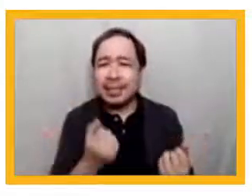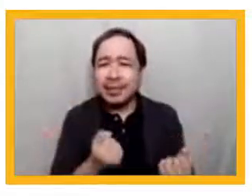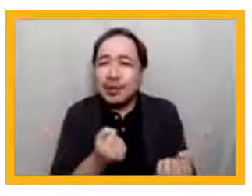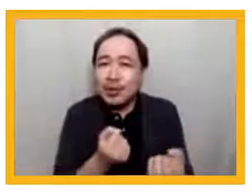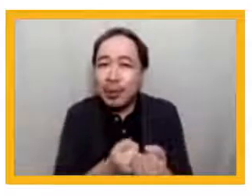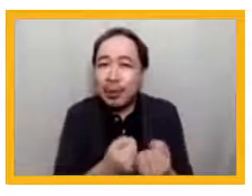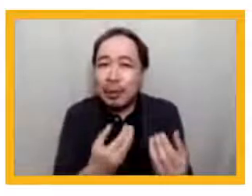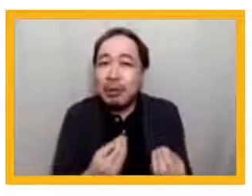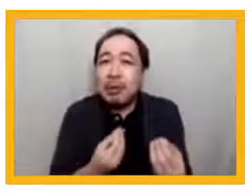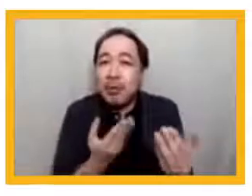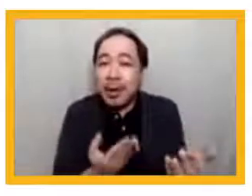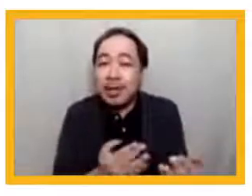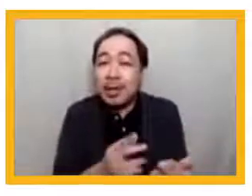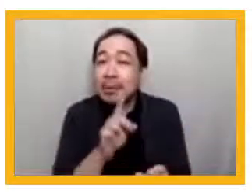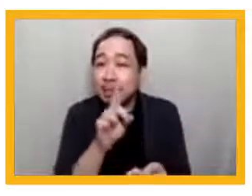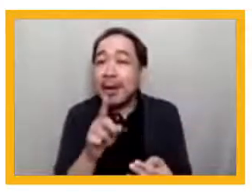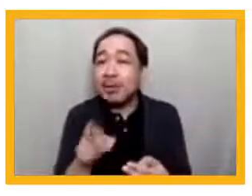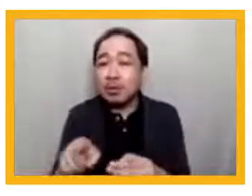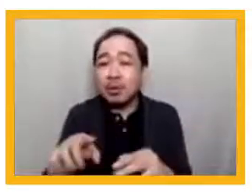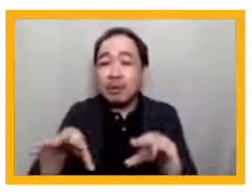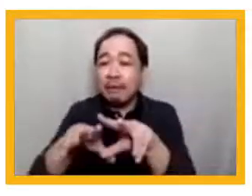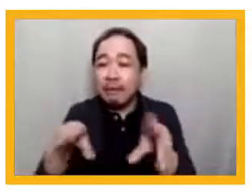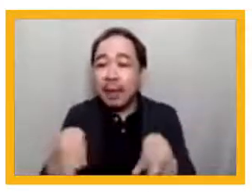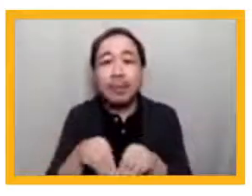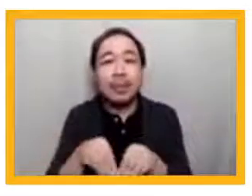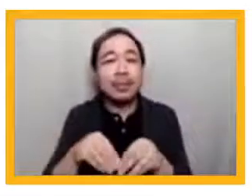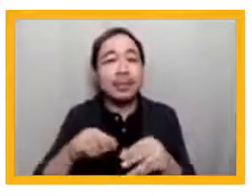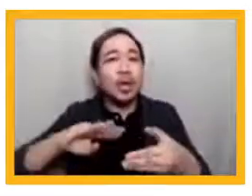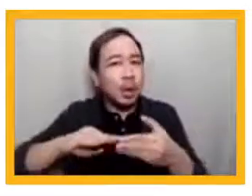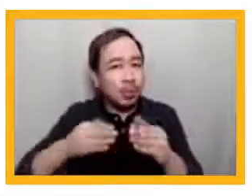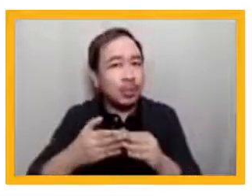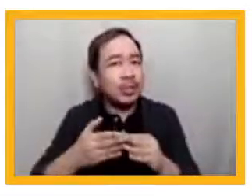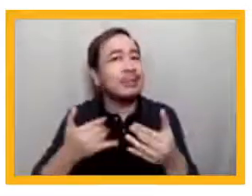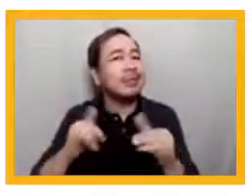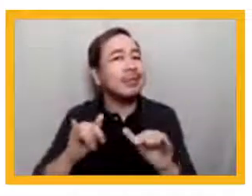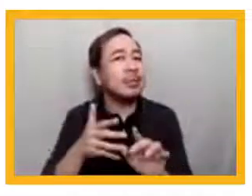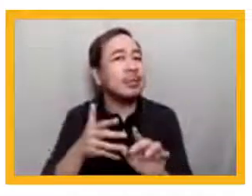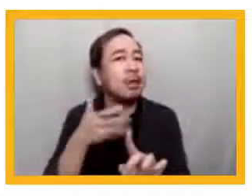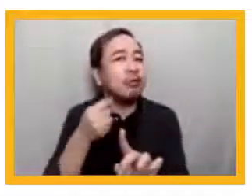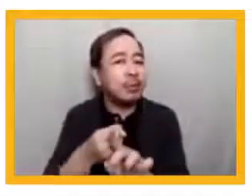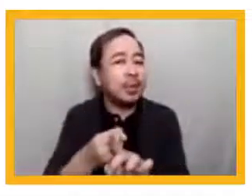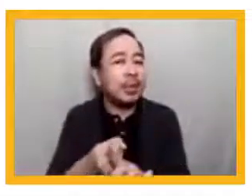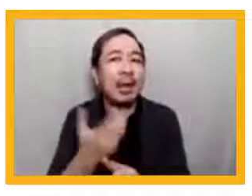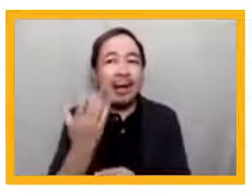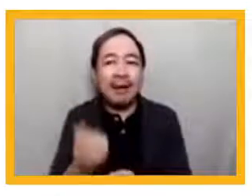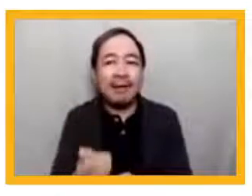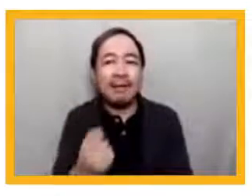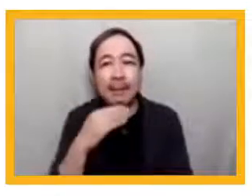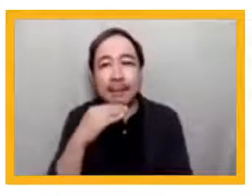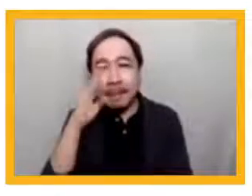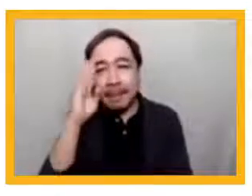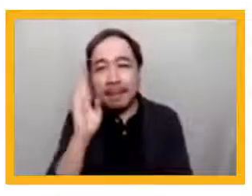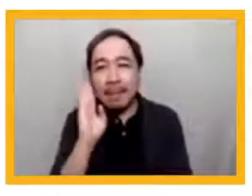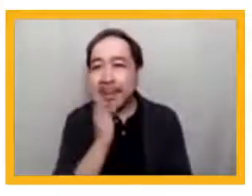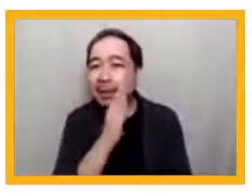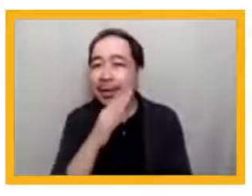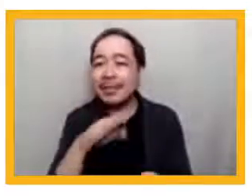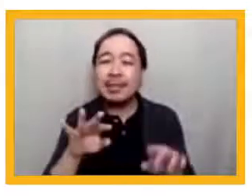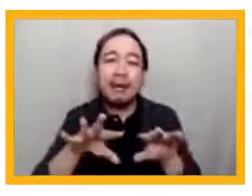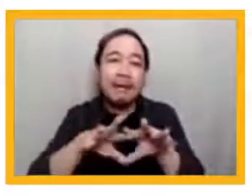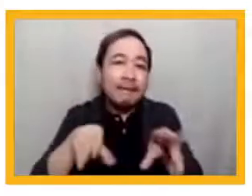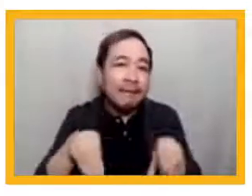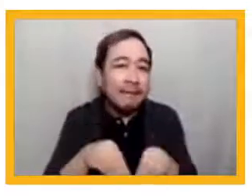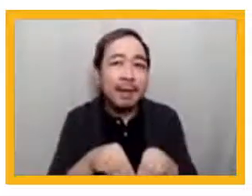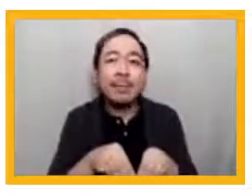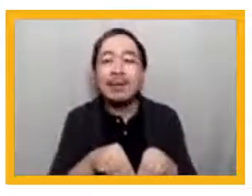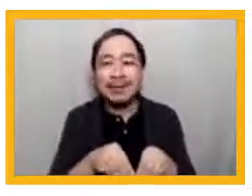not spare indirect families and communities from the brunt of this pandemic. We've lost parents, siblings, husbands, wives, and